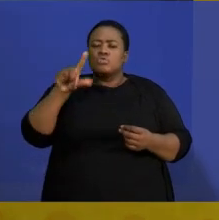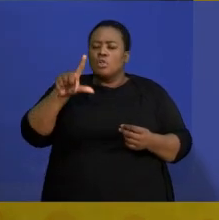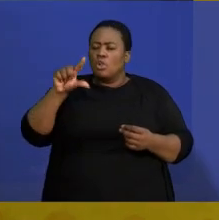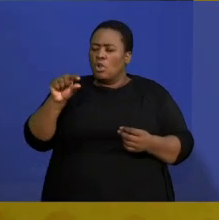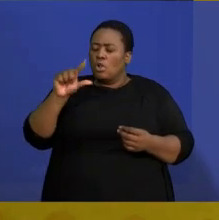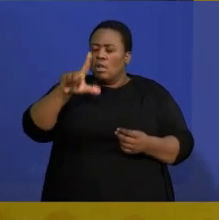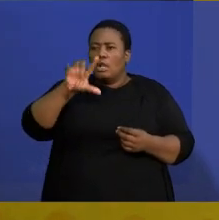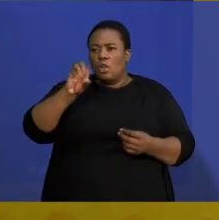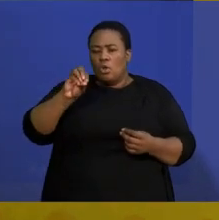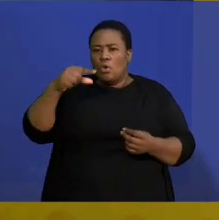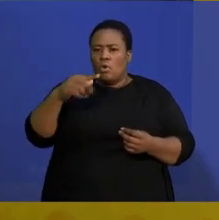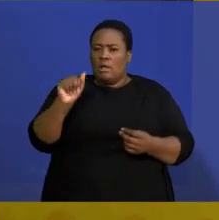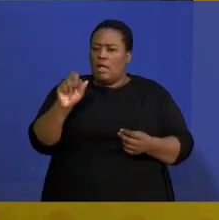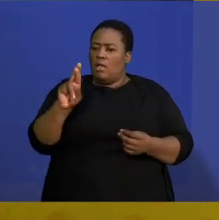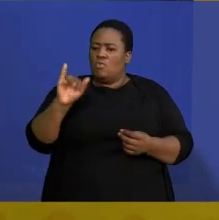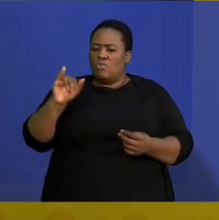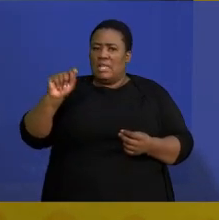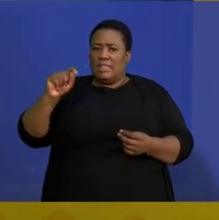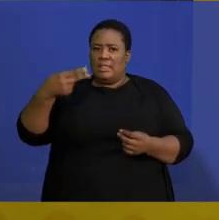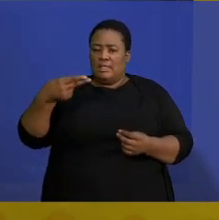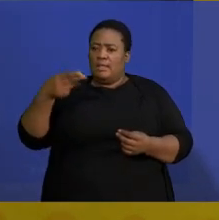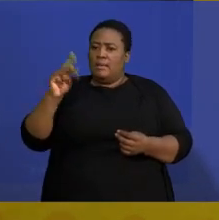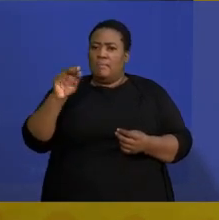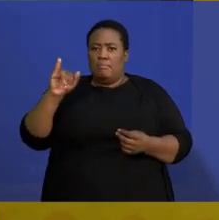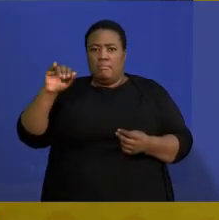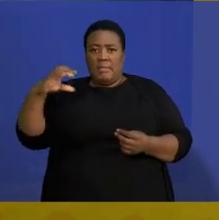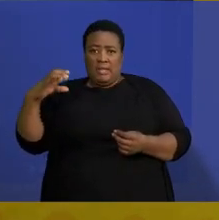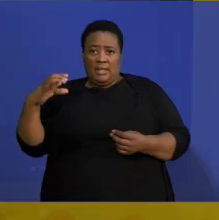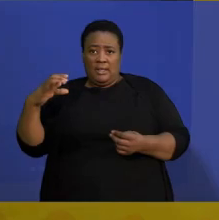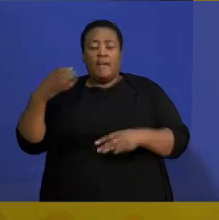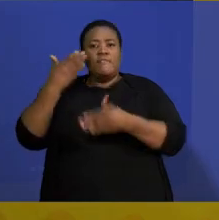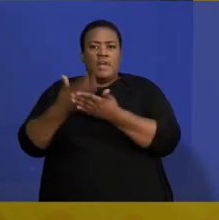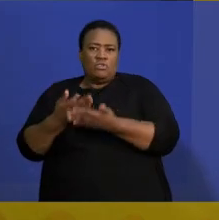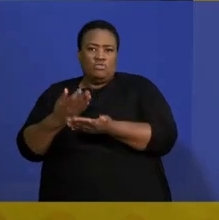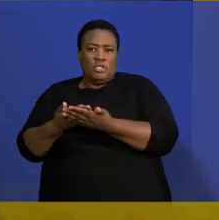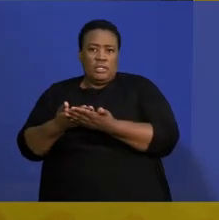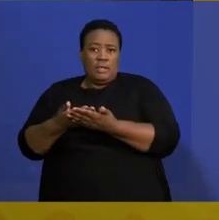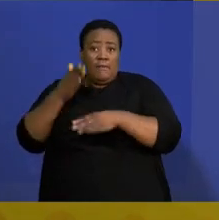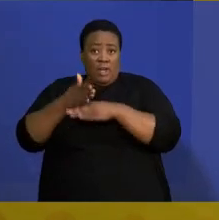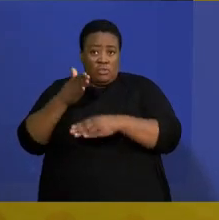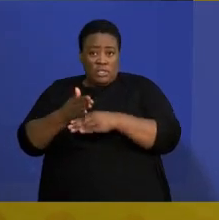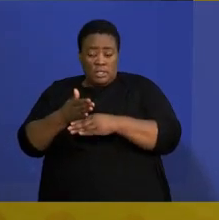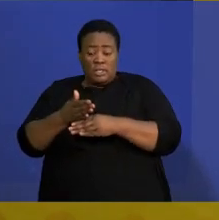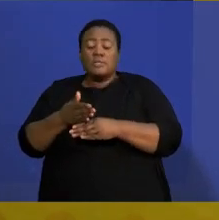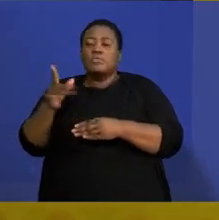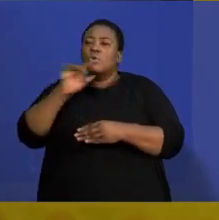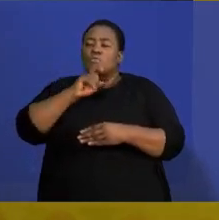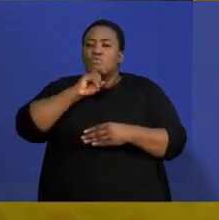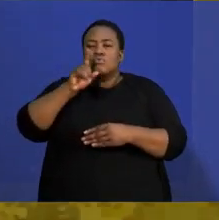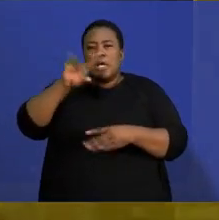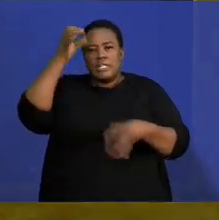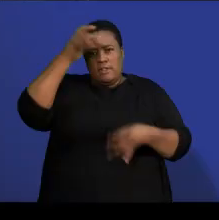just have a look at those and try to link them to the correct formula according to the information sheet.